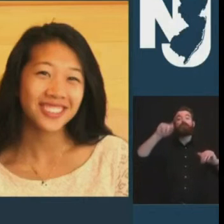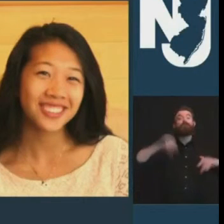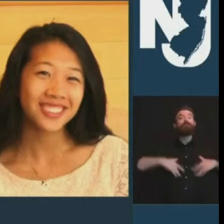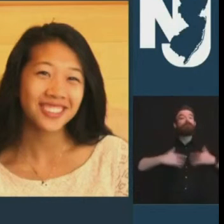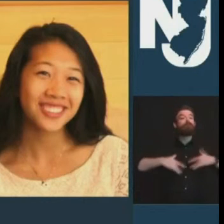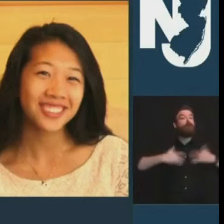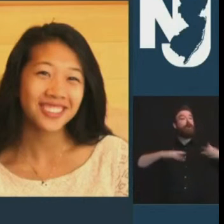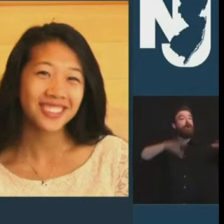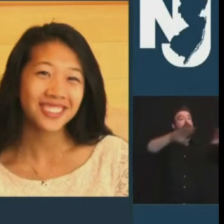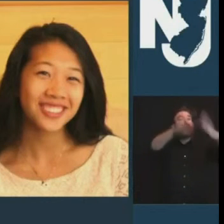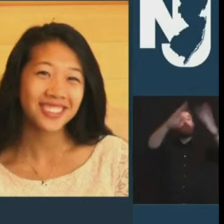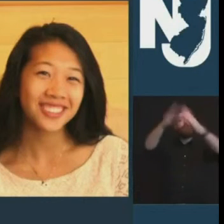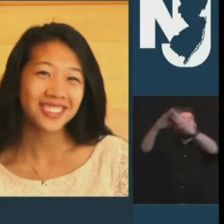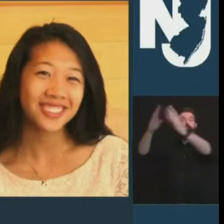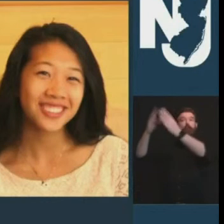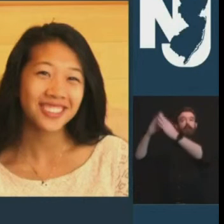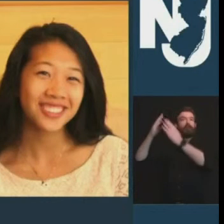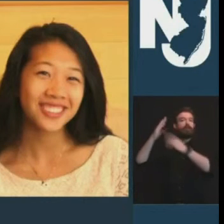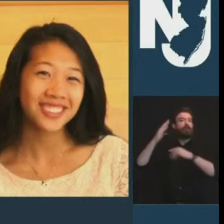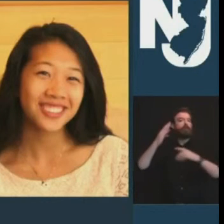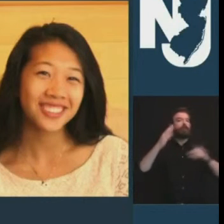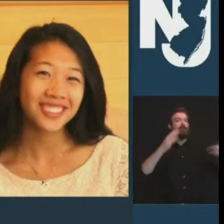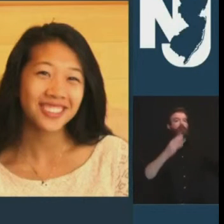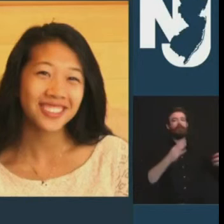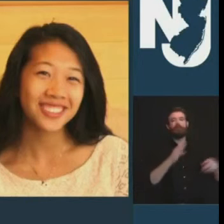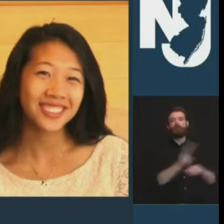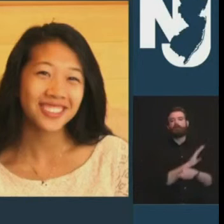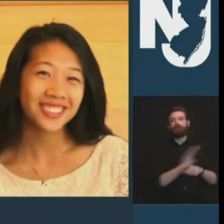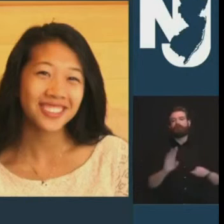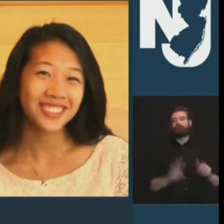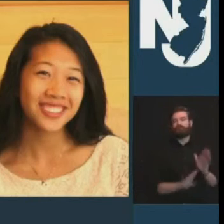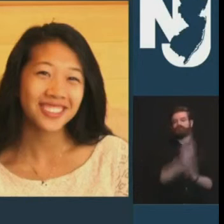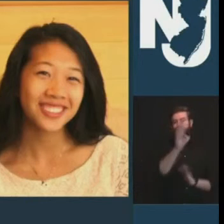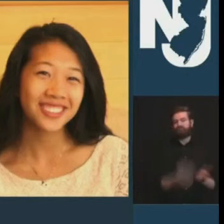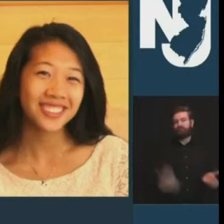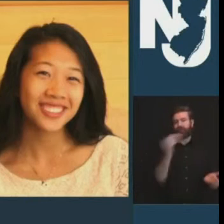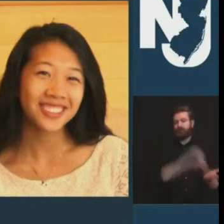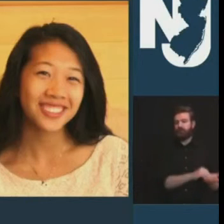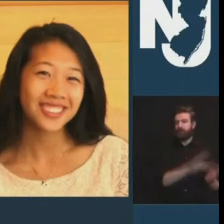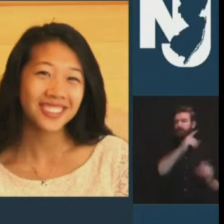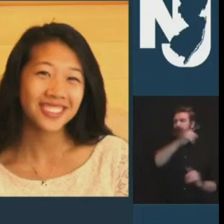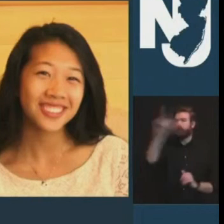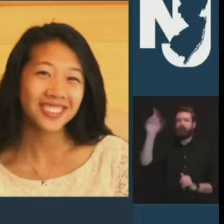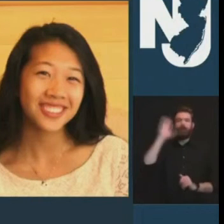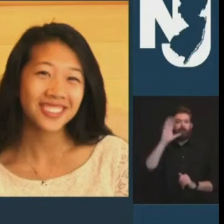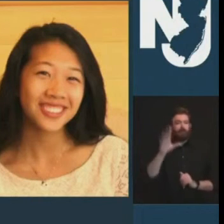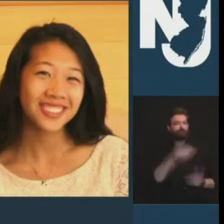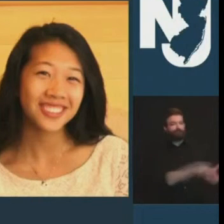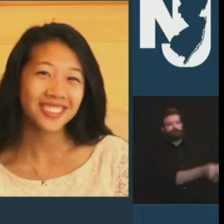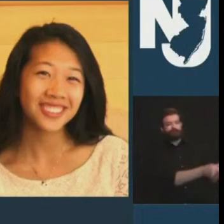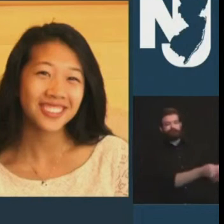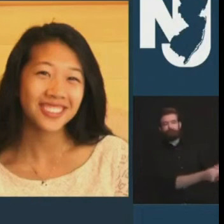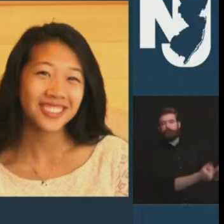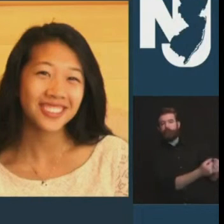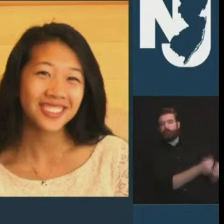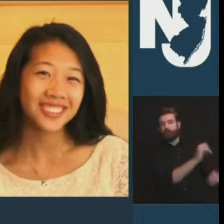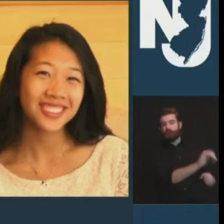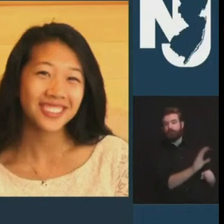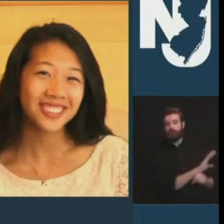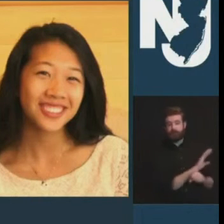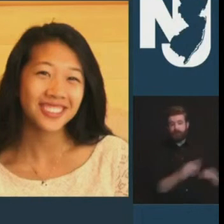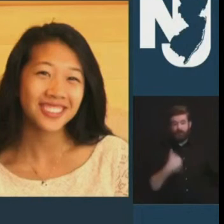will be our first stop will be to get some popcorn and support of popcorn for the people and the good work they do their website by the way check them out